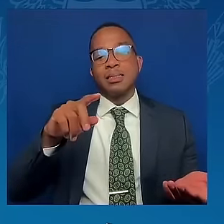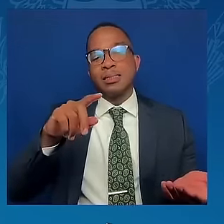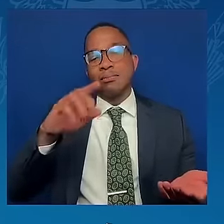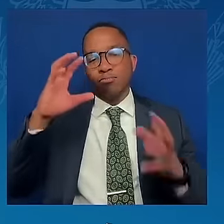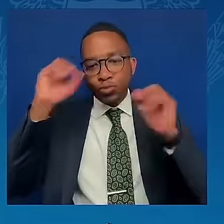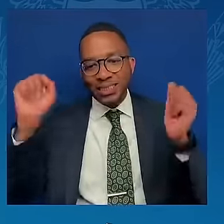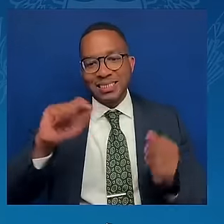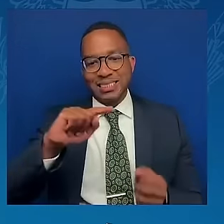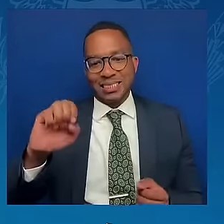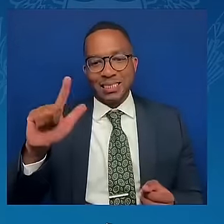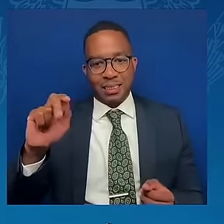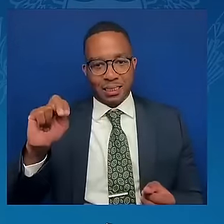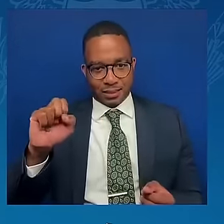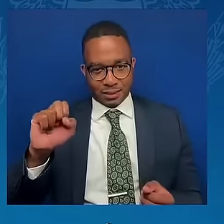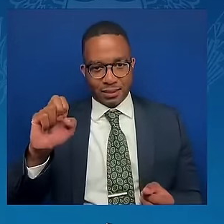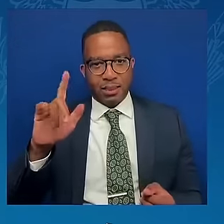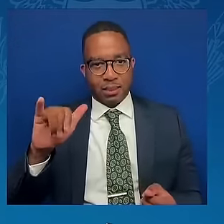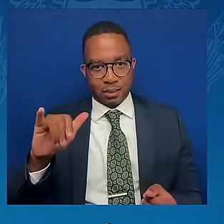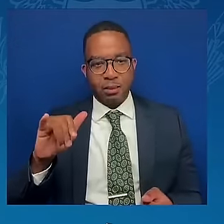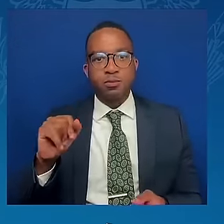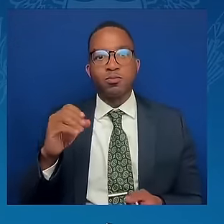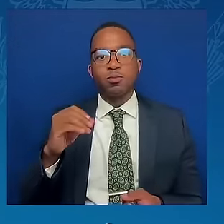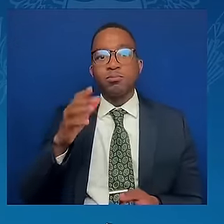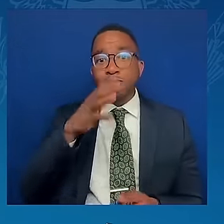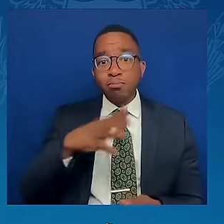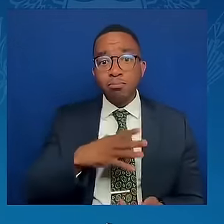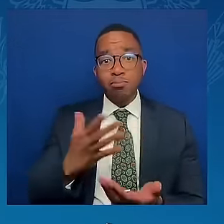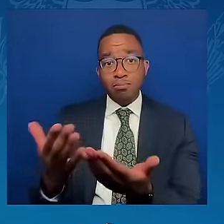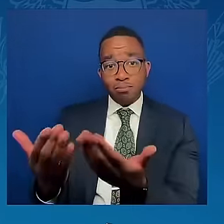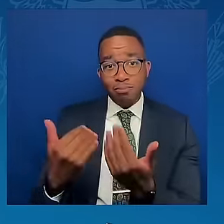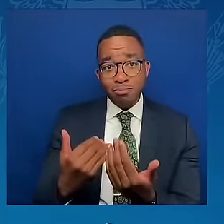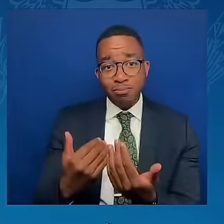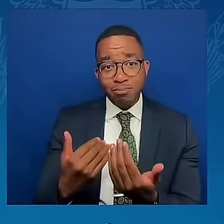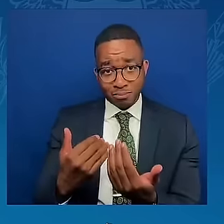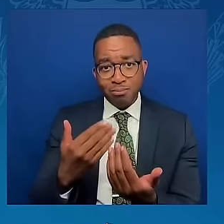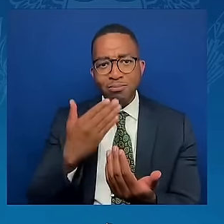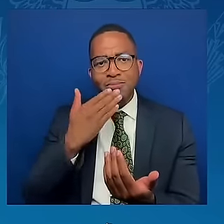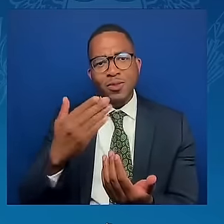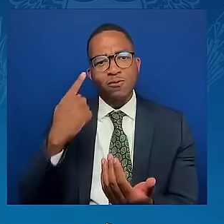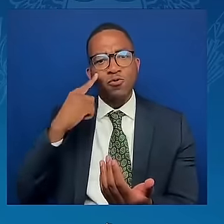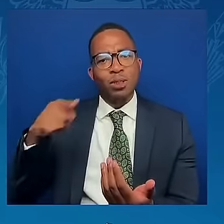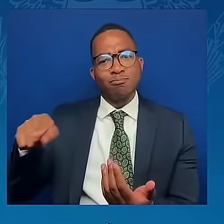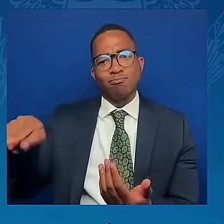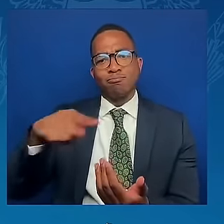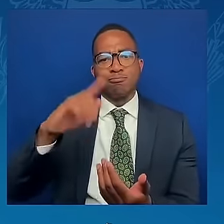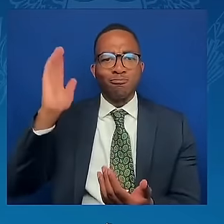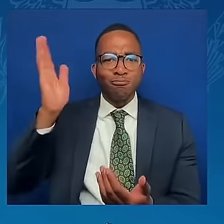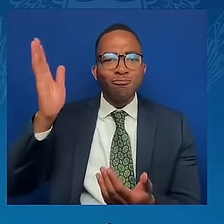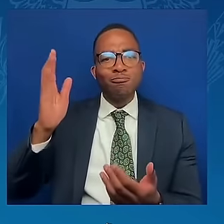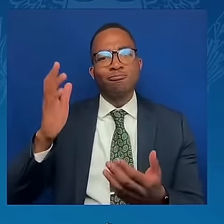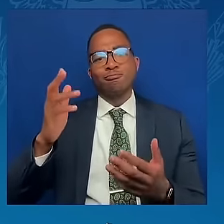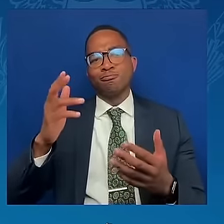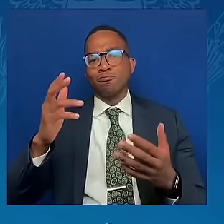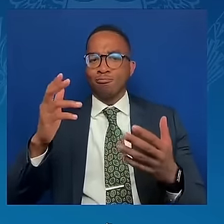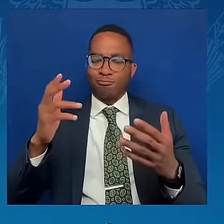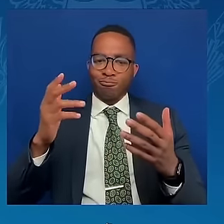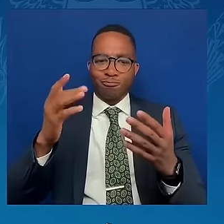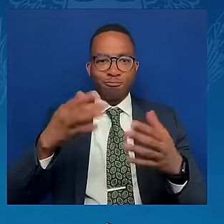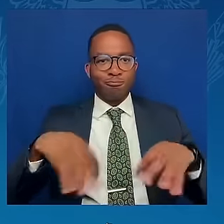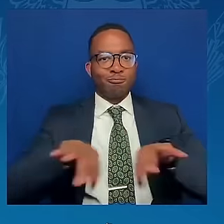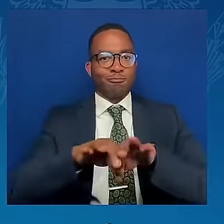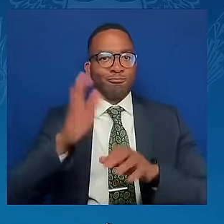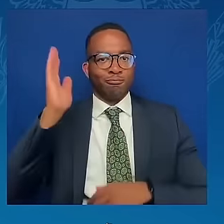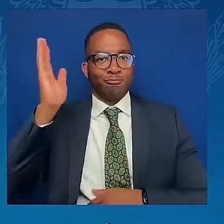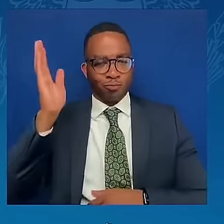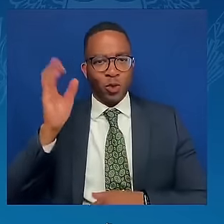Thank you for your efforts to organize the summit and bring about a just peace. Ladies and gentlemen, today